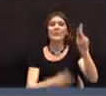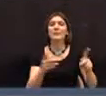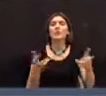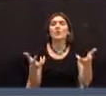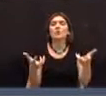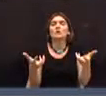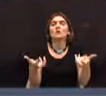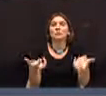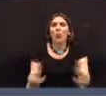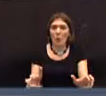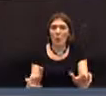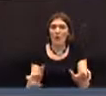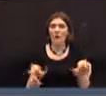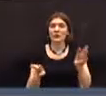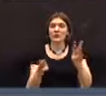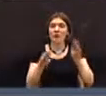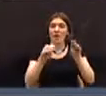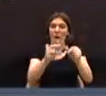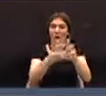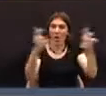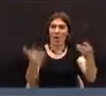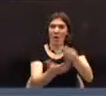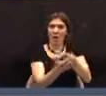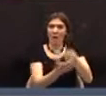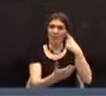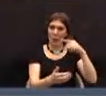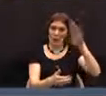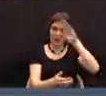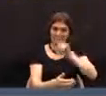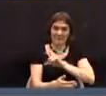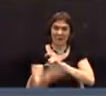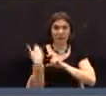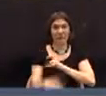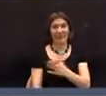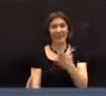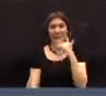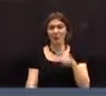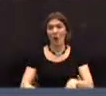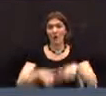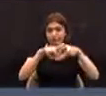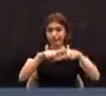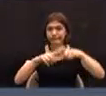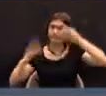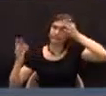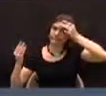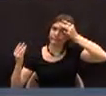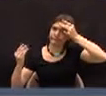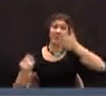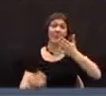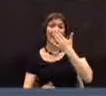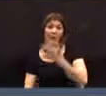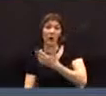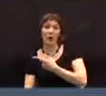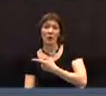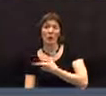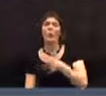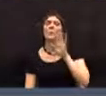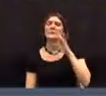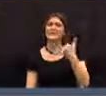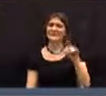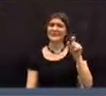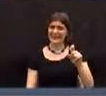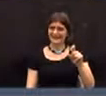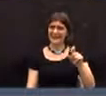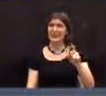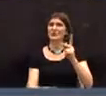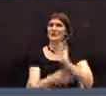the, the enormity of the police and fire department projects. So I appreciate that, that, that has been addressed. We still do need